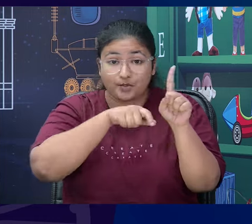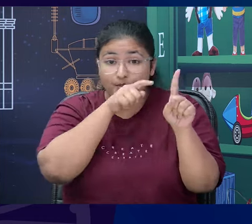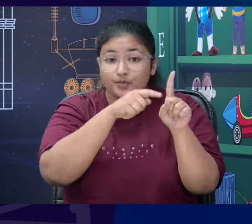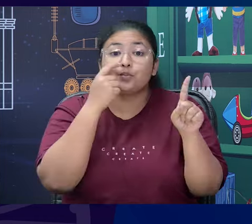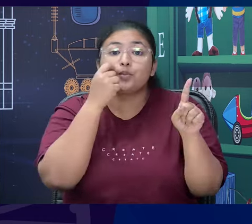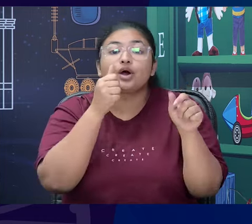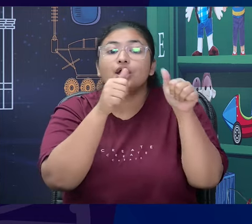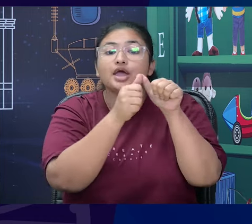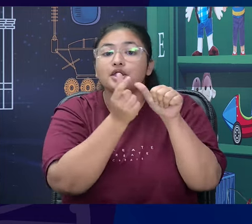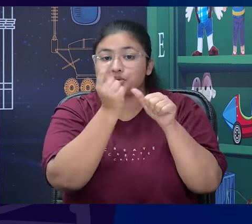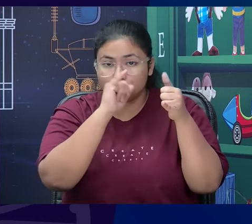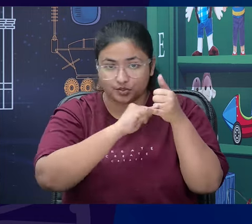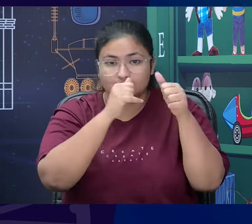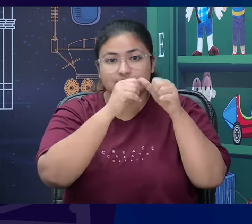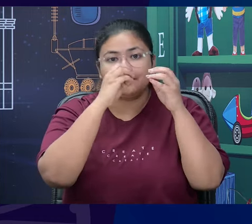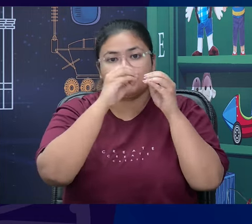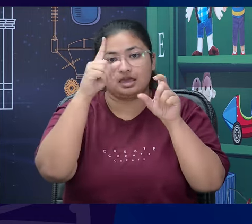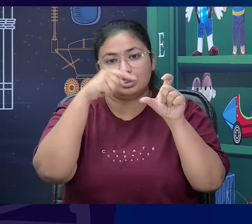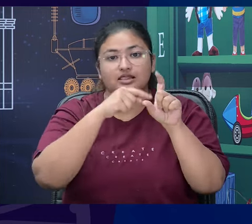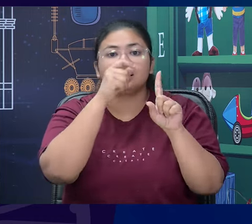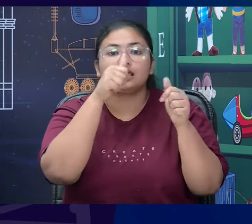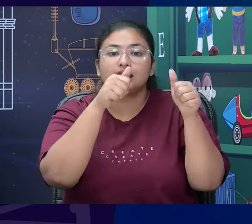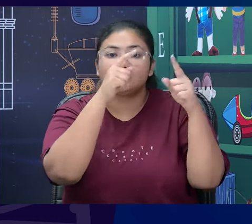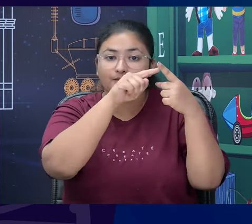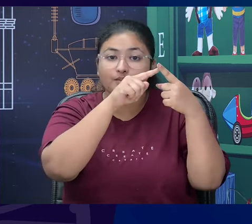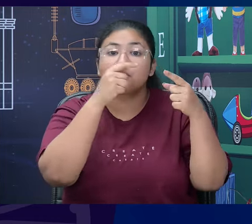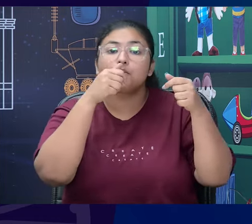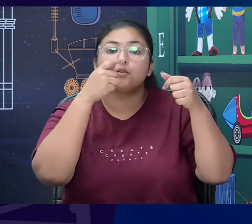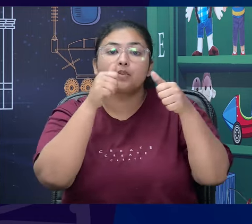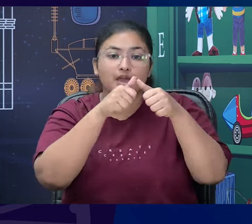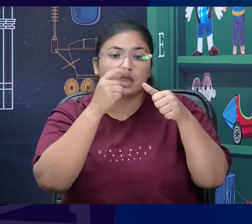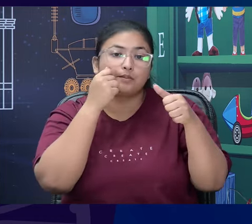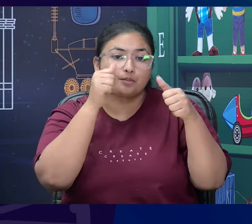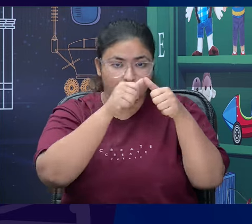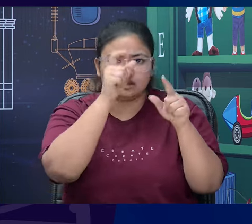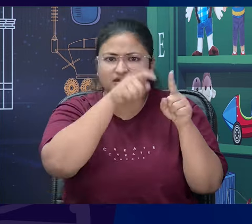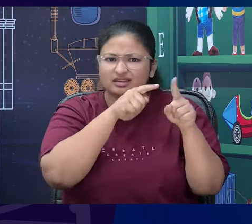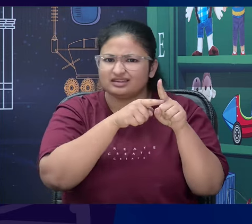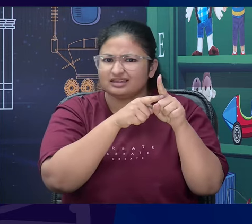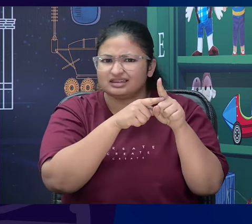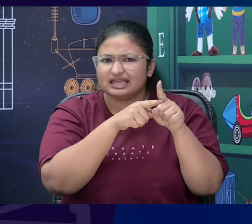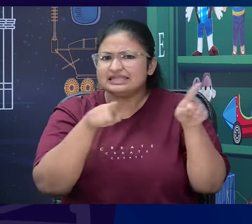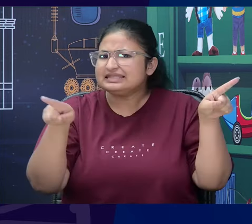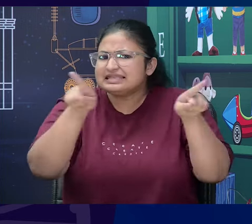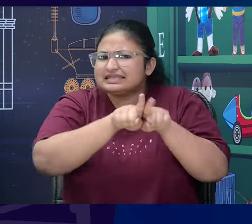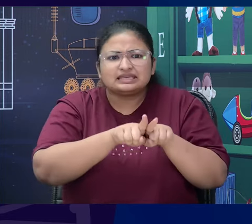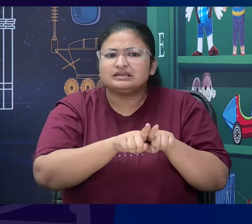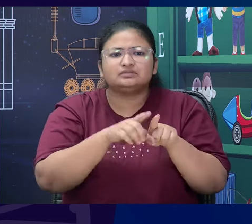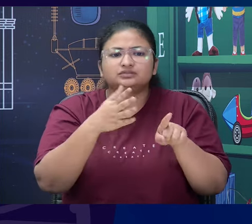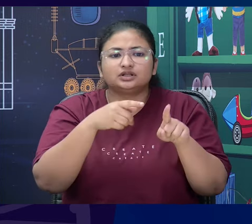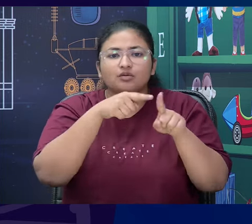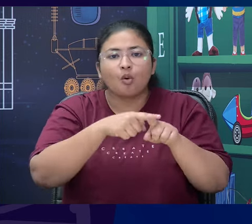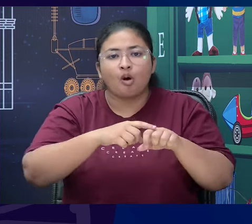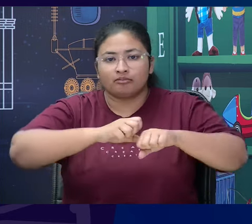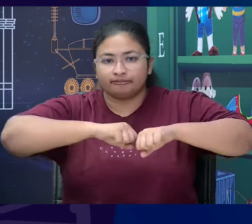fit any description of a secret agent. And as you can see these are you know tactile cutouts and so